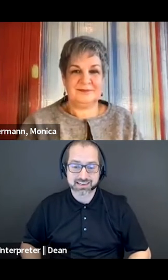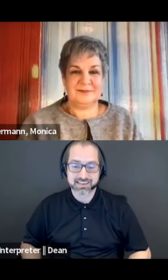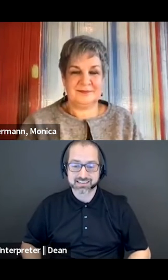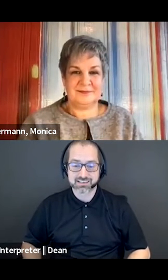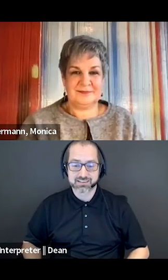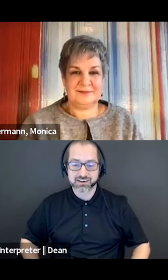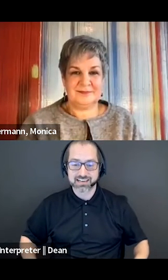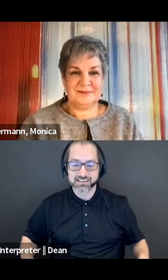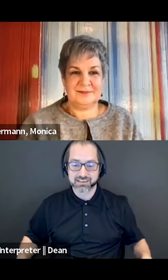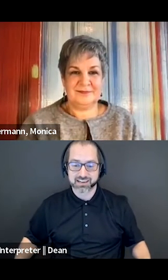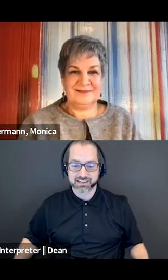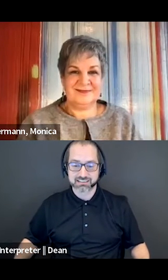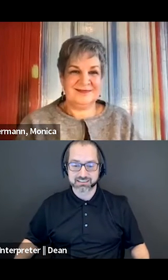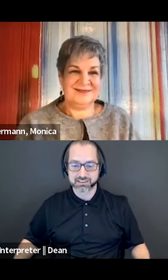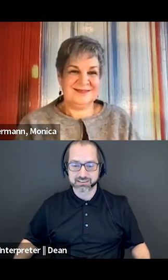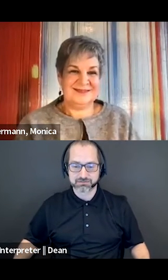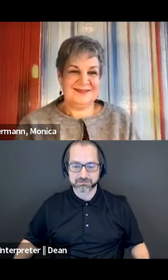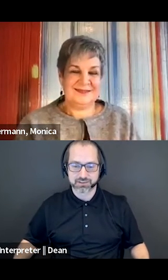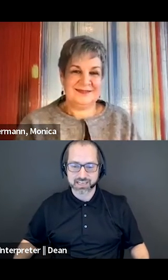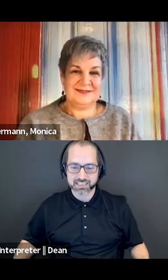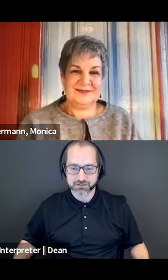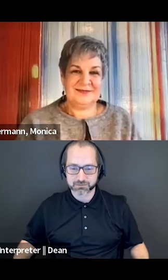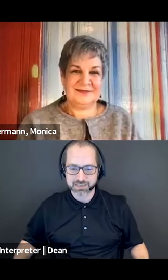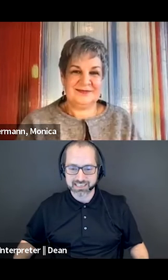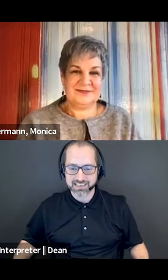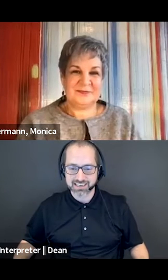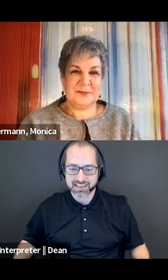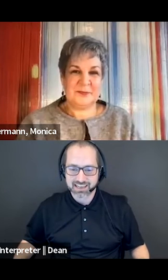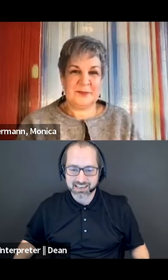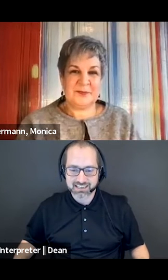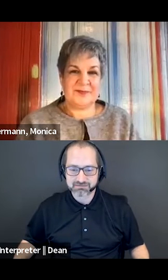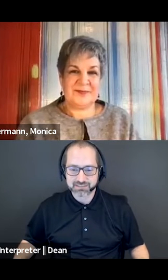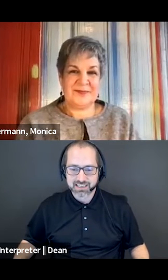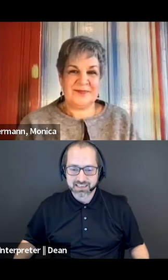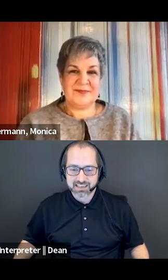It's a strange turn of phrase for me.